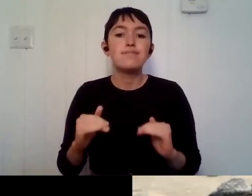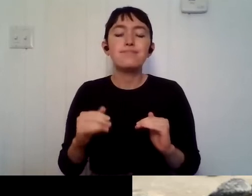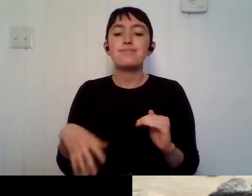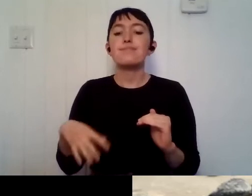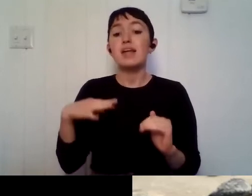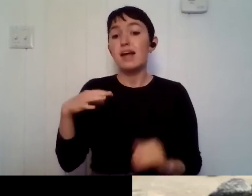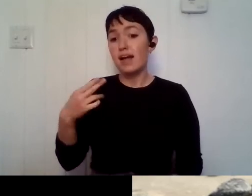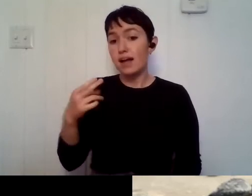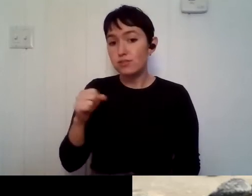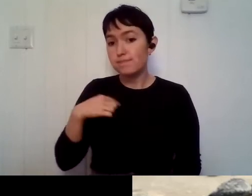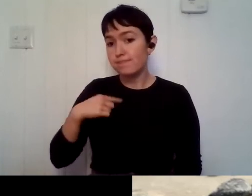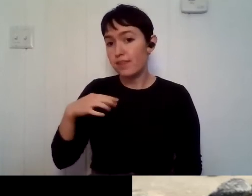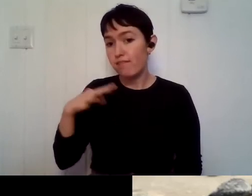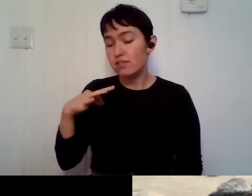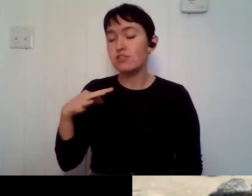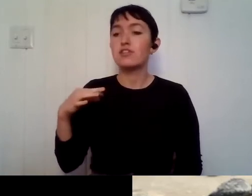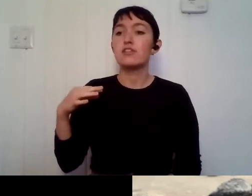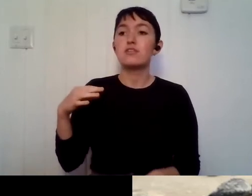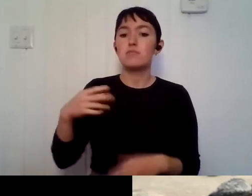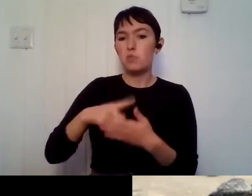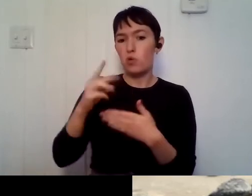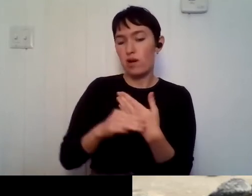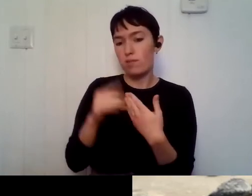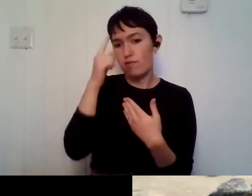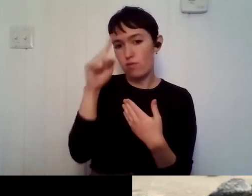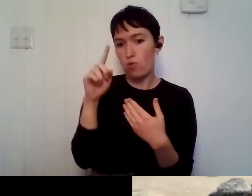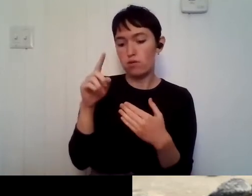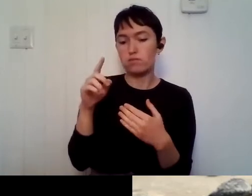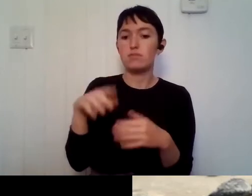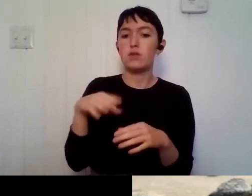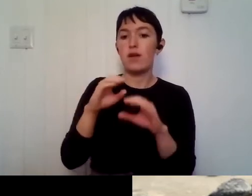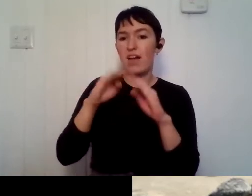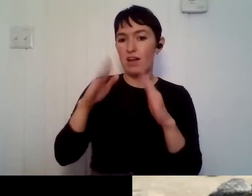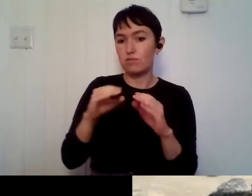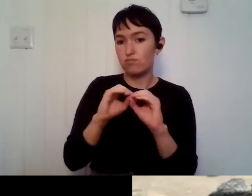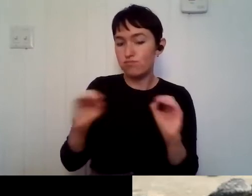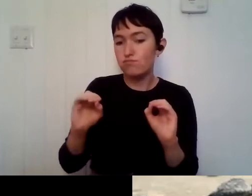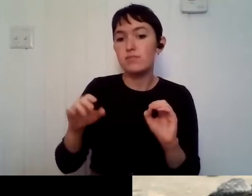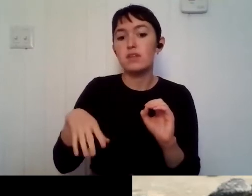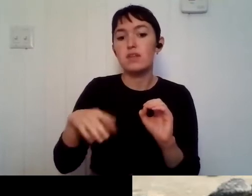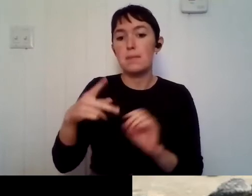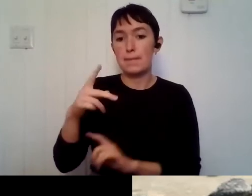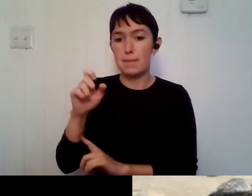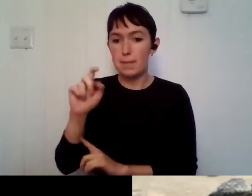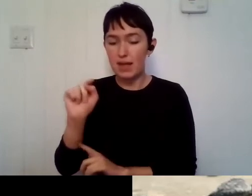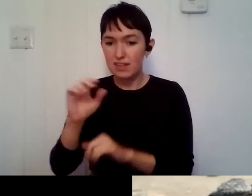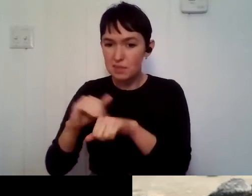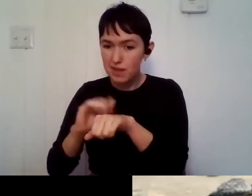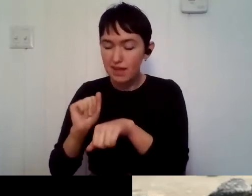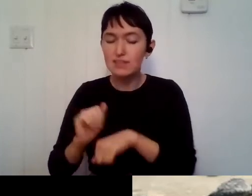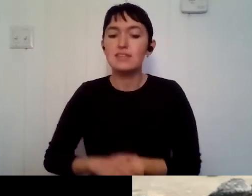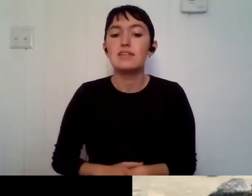school. Um, and then obviously working at the zoo and getting that animal handling experience, um, helped me to, um,